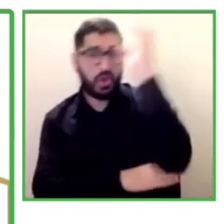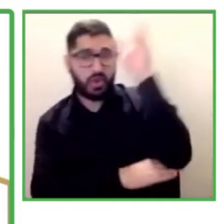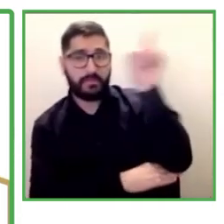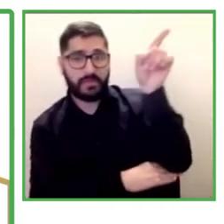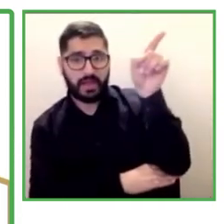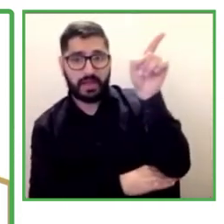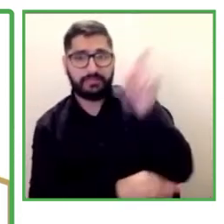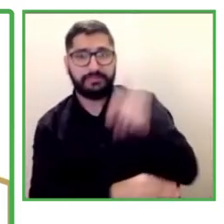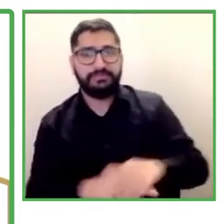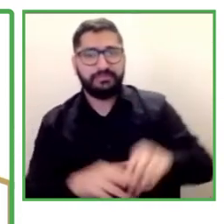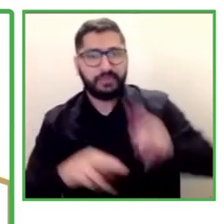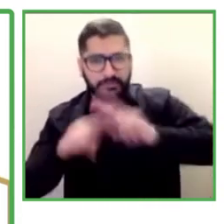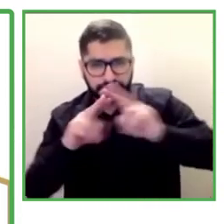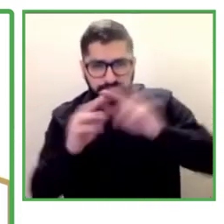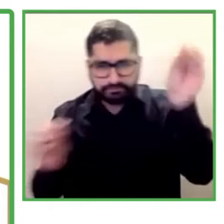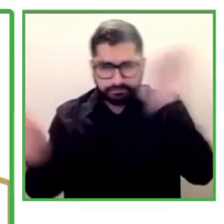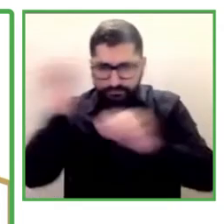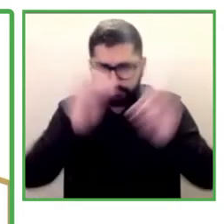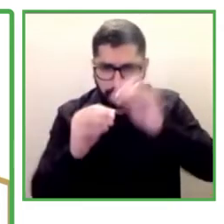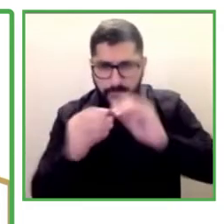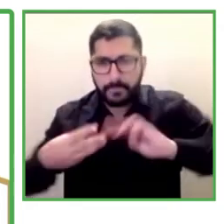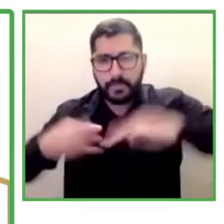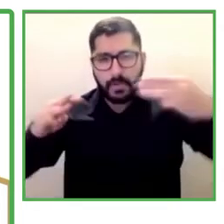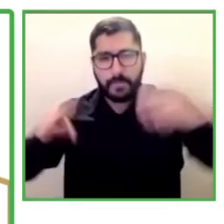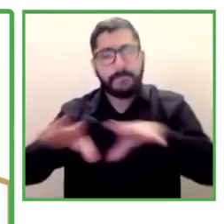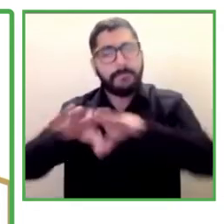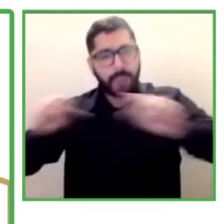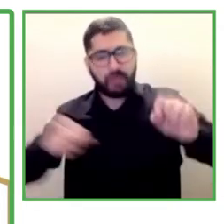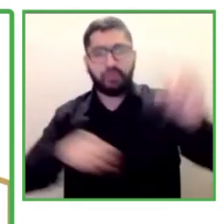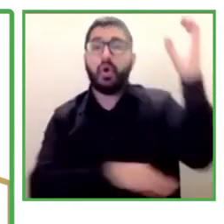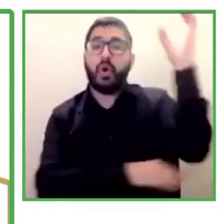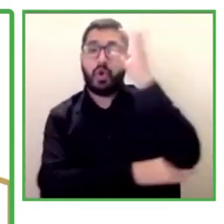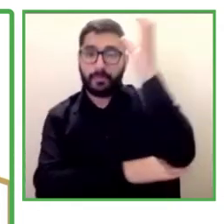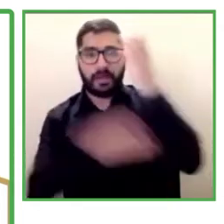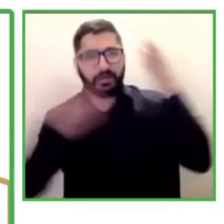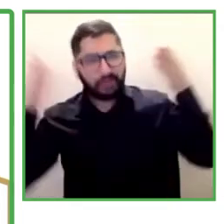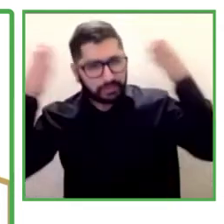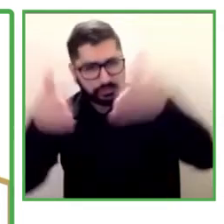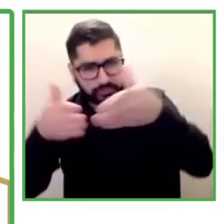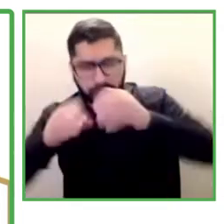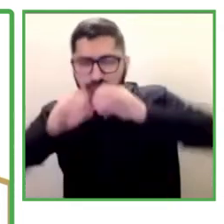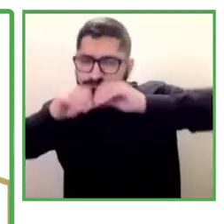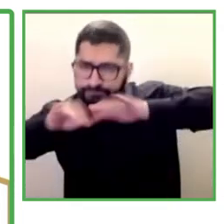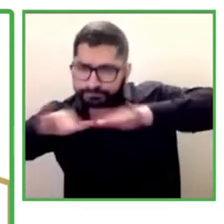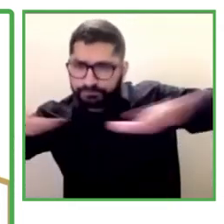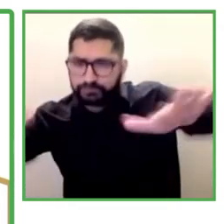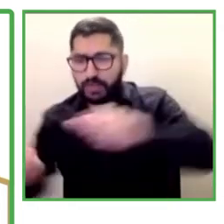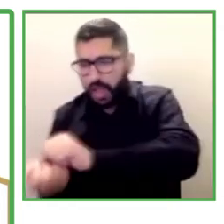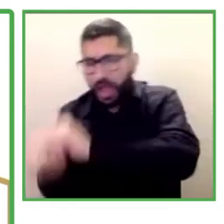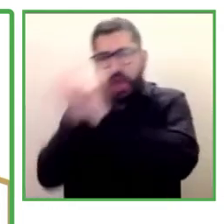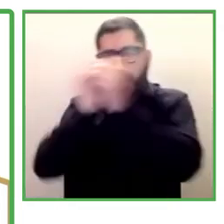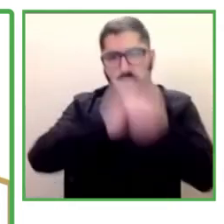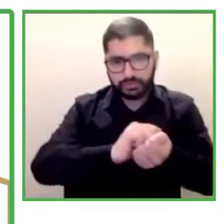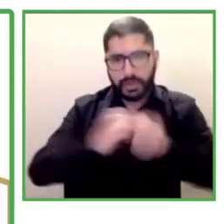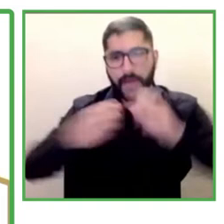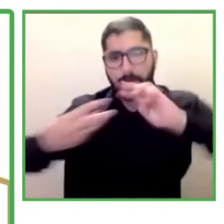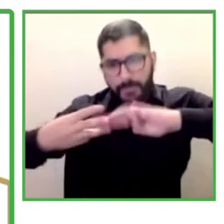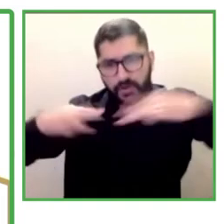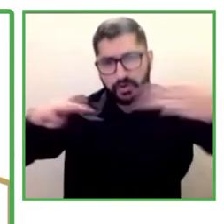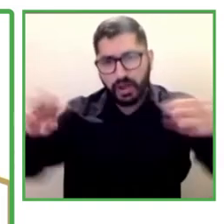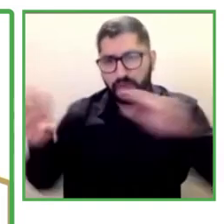have this methodology in a percentual way. And because of the pandemic, we needed to adjust this methodology to a